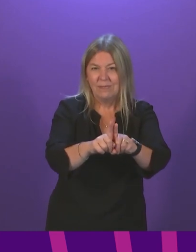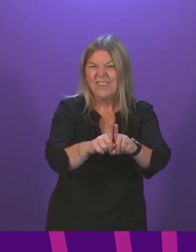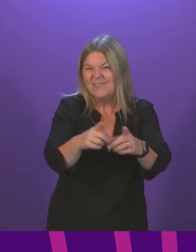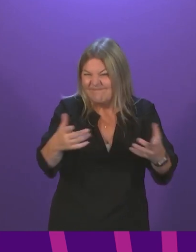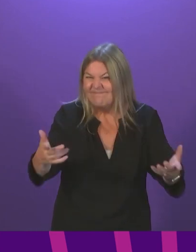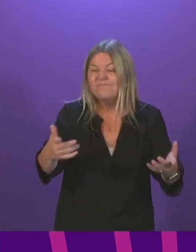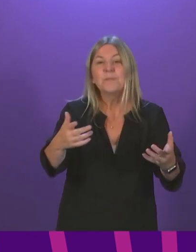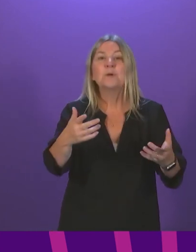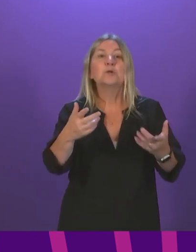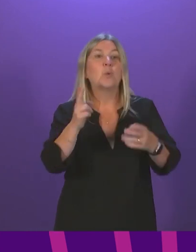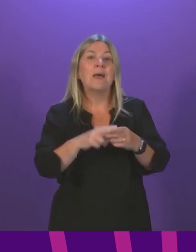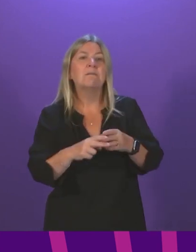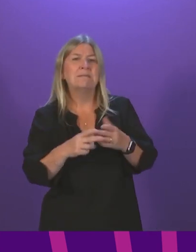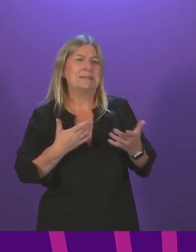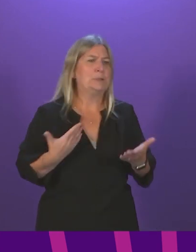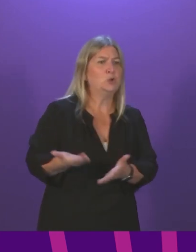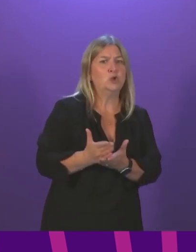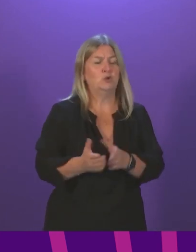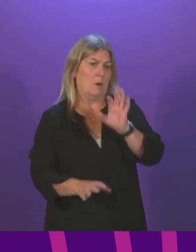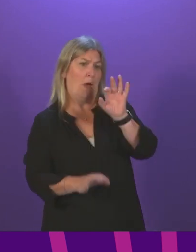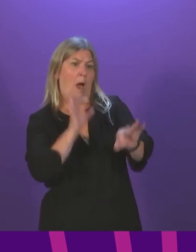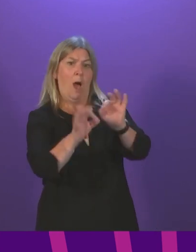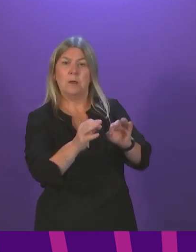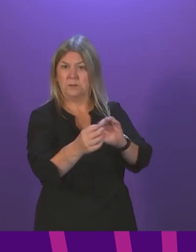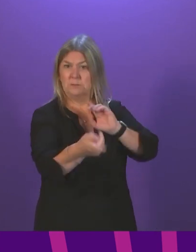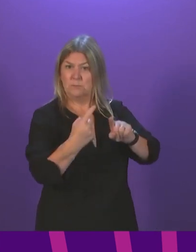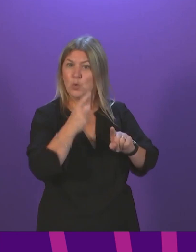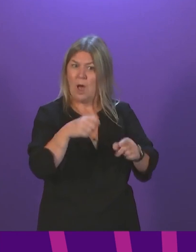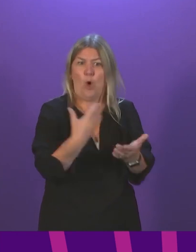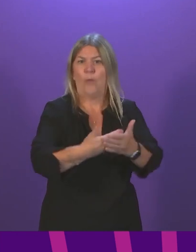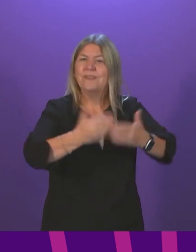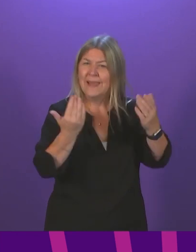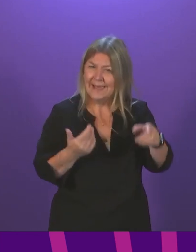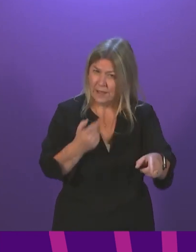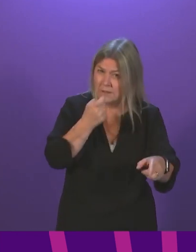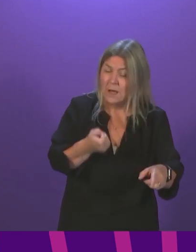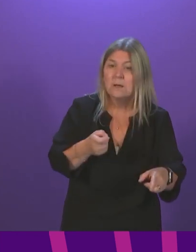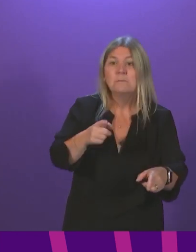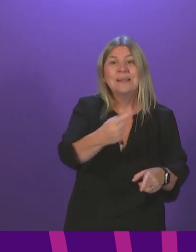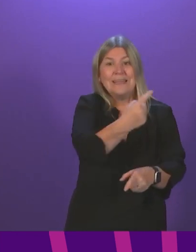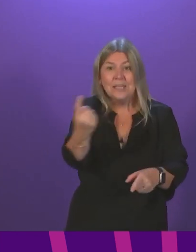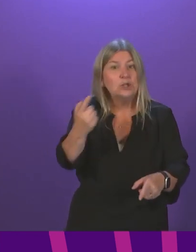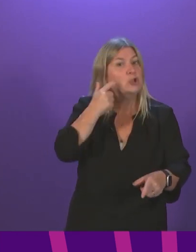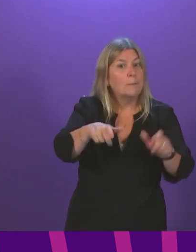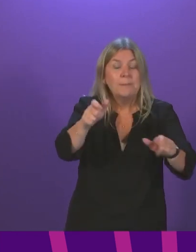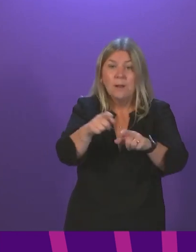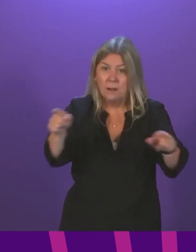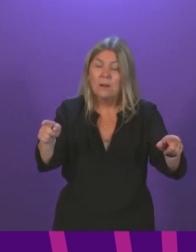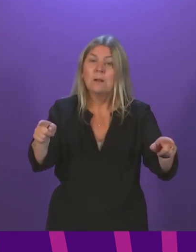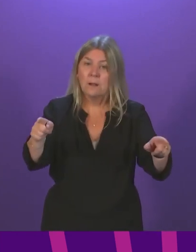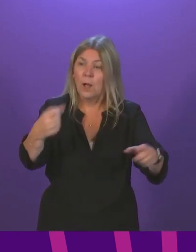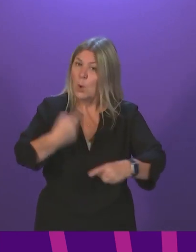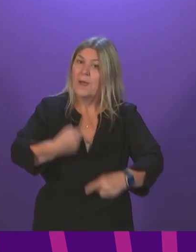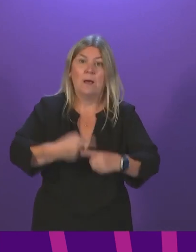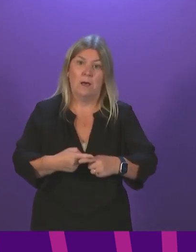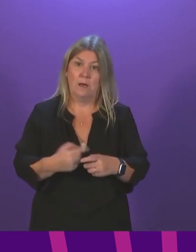so that questions can be answered and concerns addressed. But yes, every young person, and actually doing it this way will be